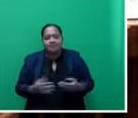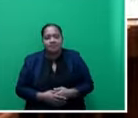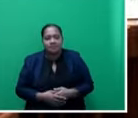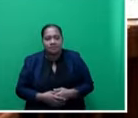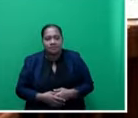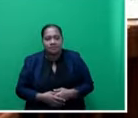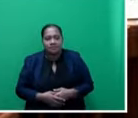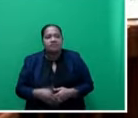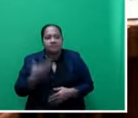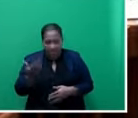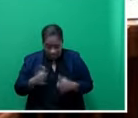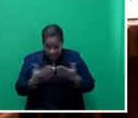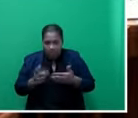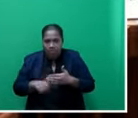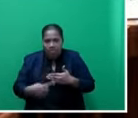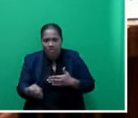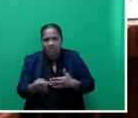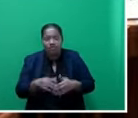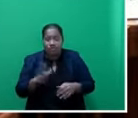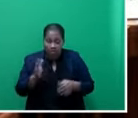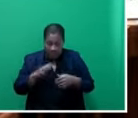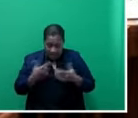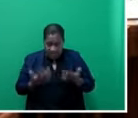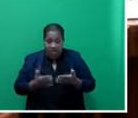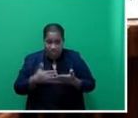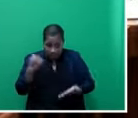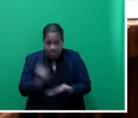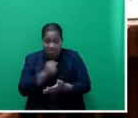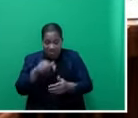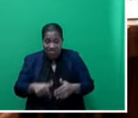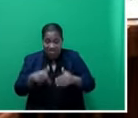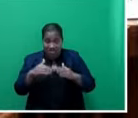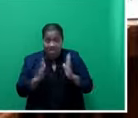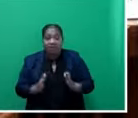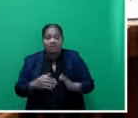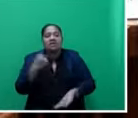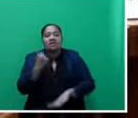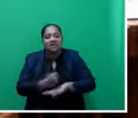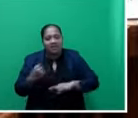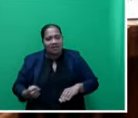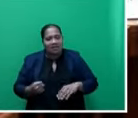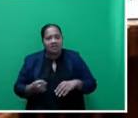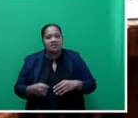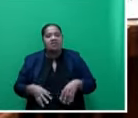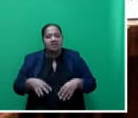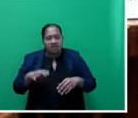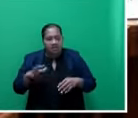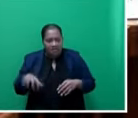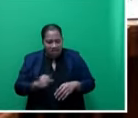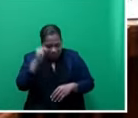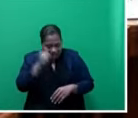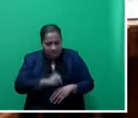sir, that is continuing. But let me assure this, August House, government values, and government takes